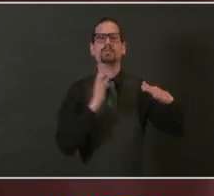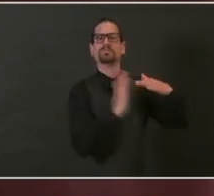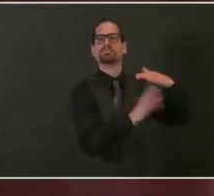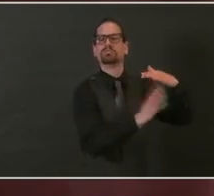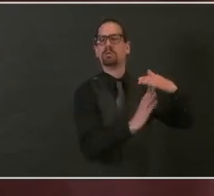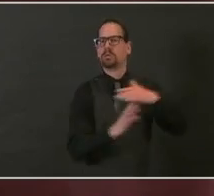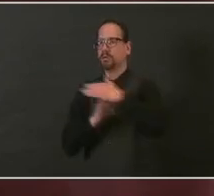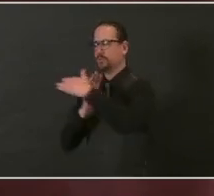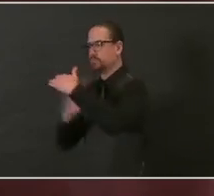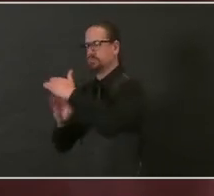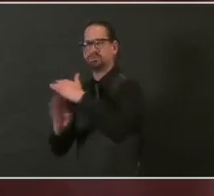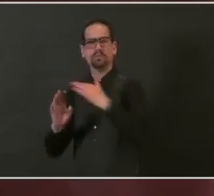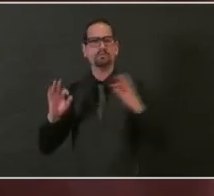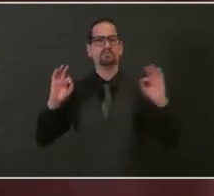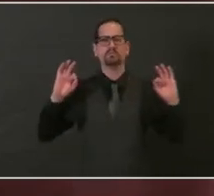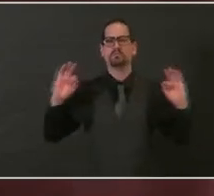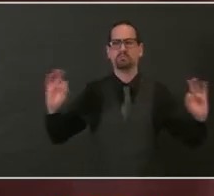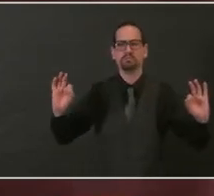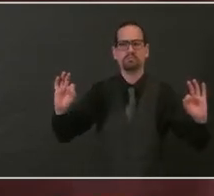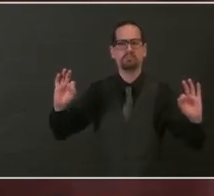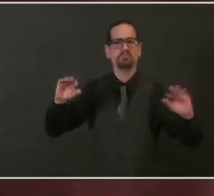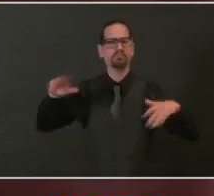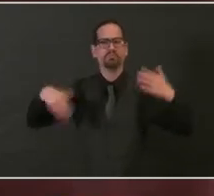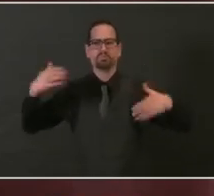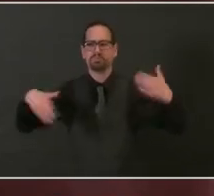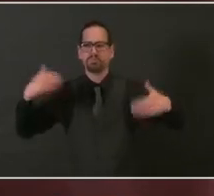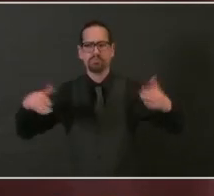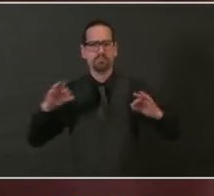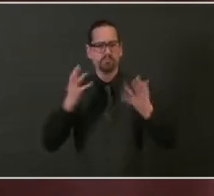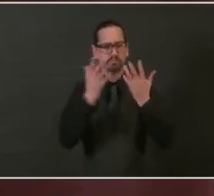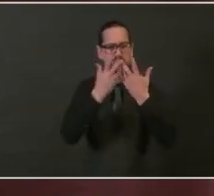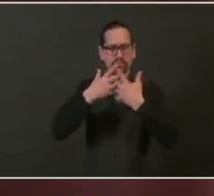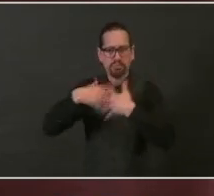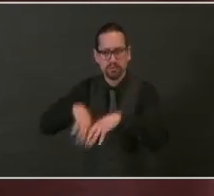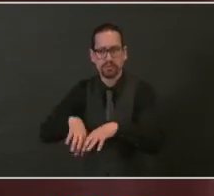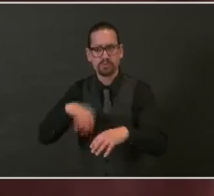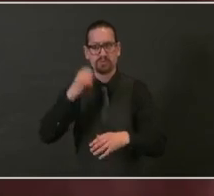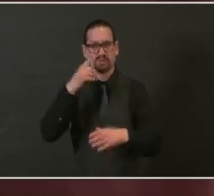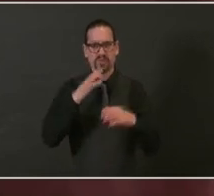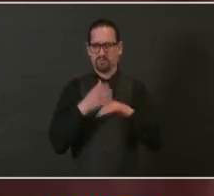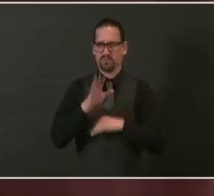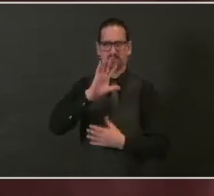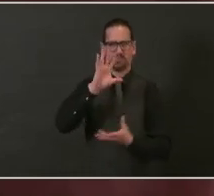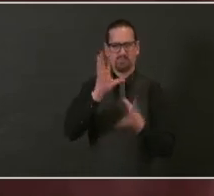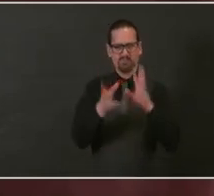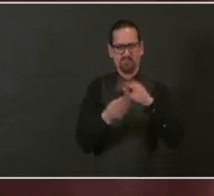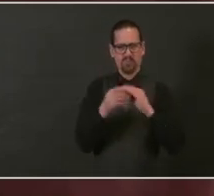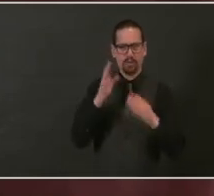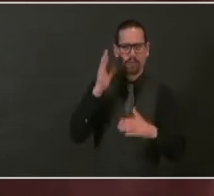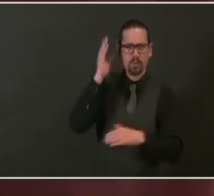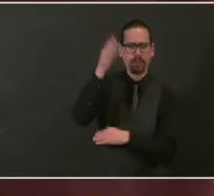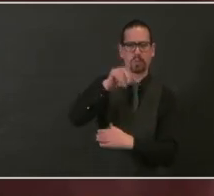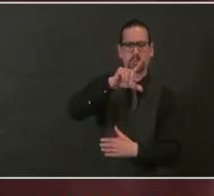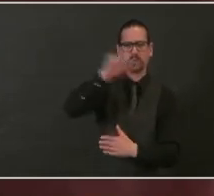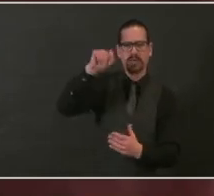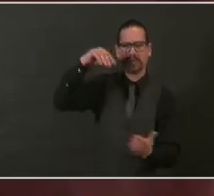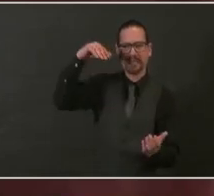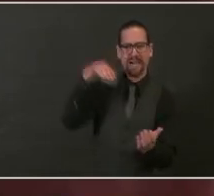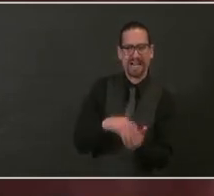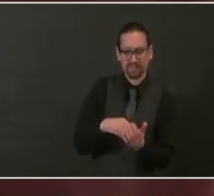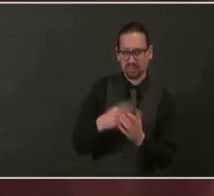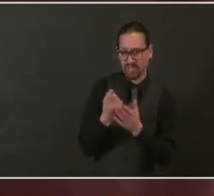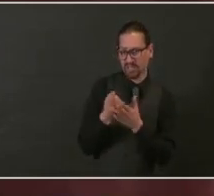20,000 shots there in the last week. When you look at the last seven days, our